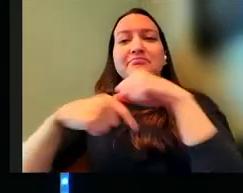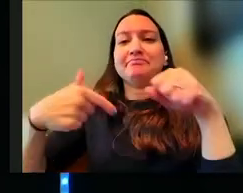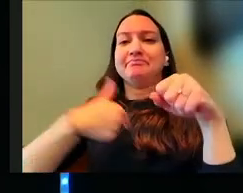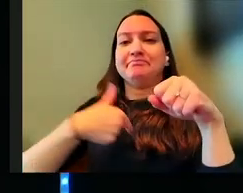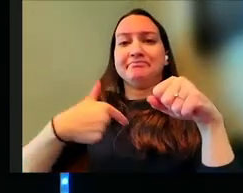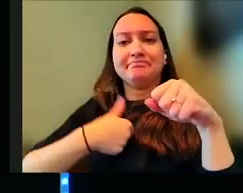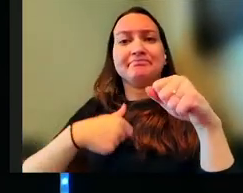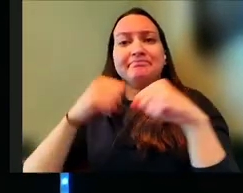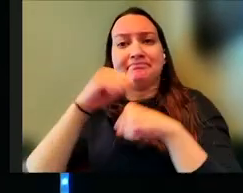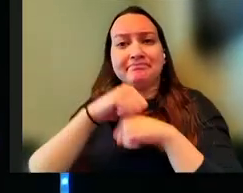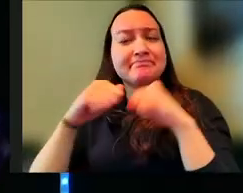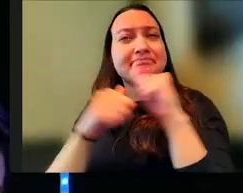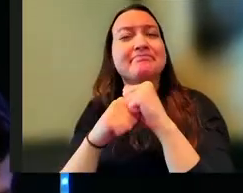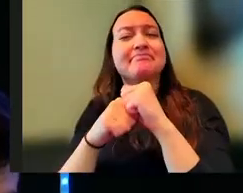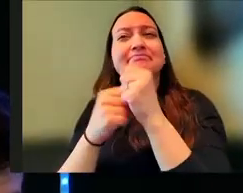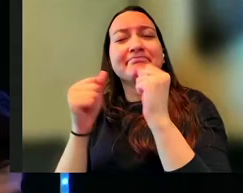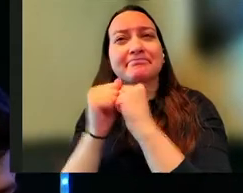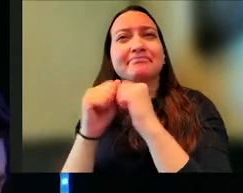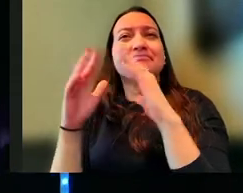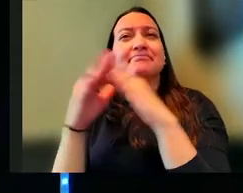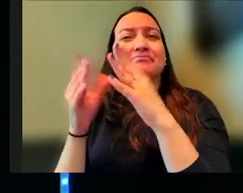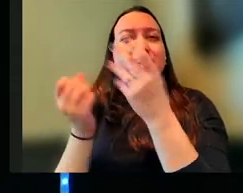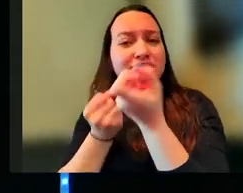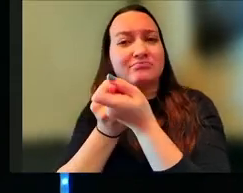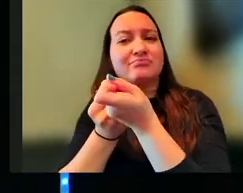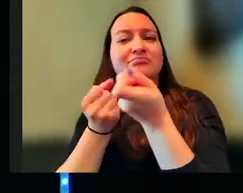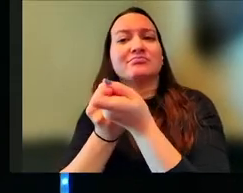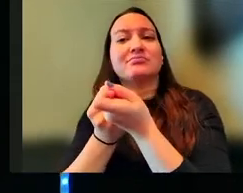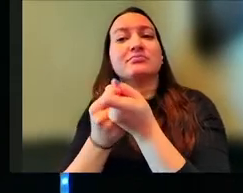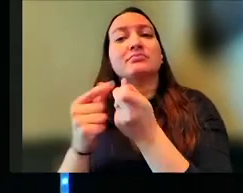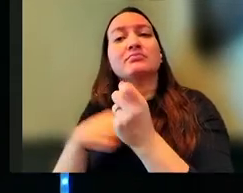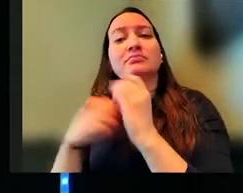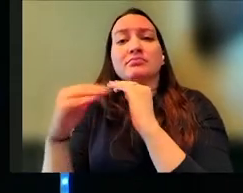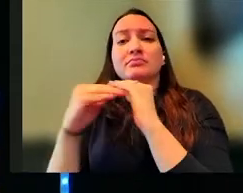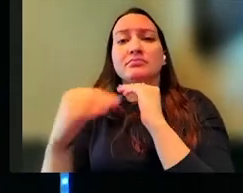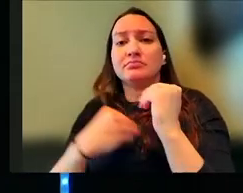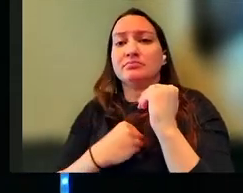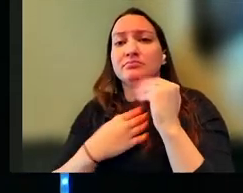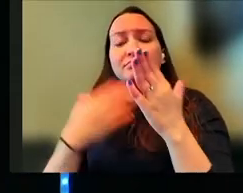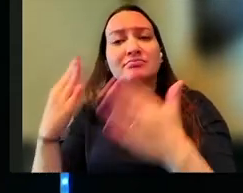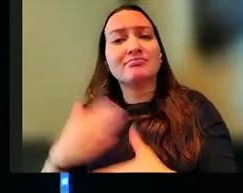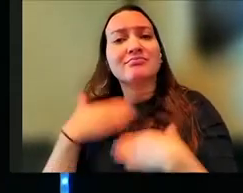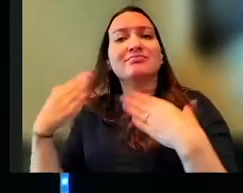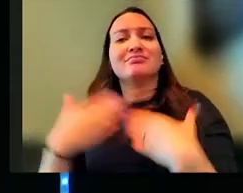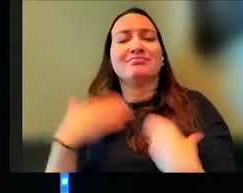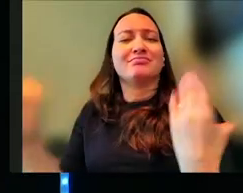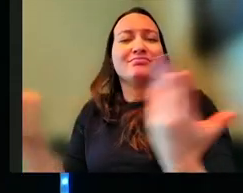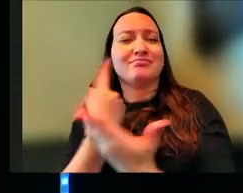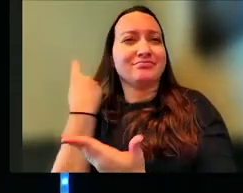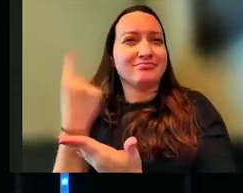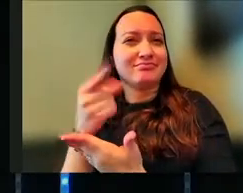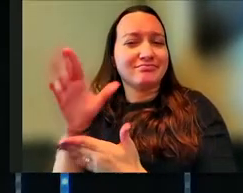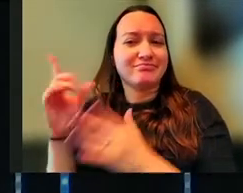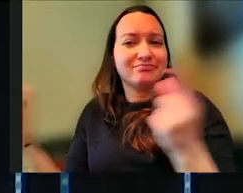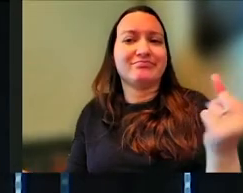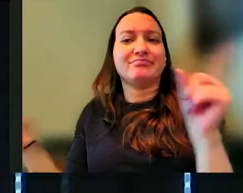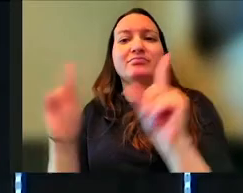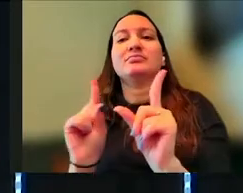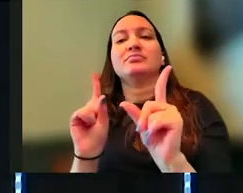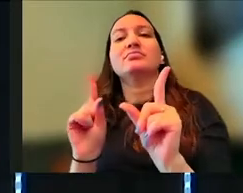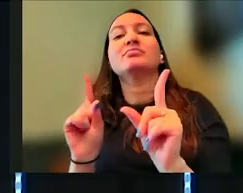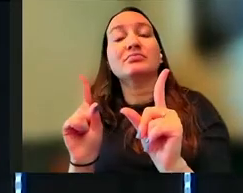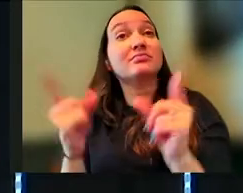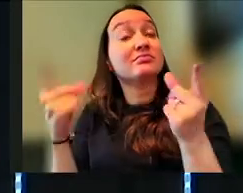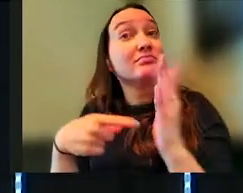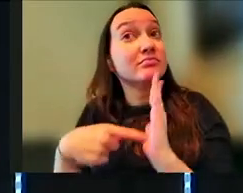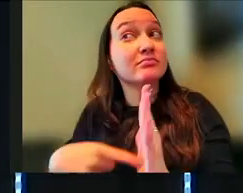architect at his side. I was his constant delight, rejoicing always in his presence. So here's what this reveals to